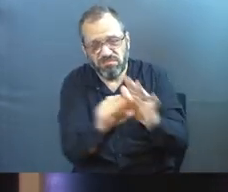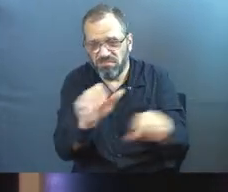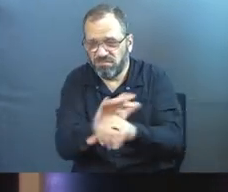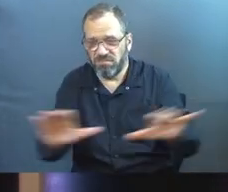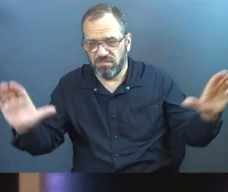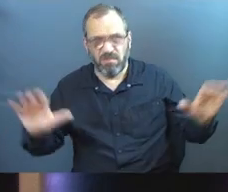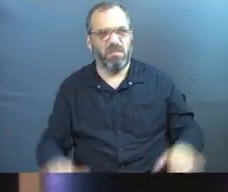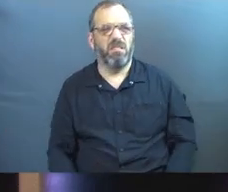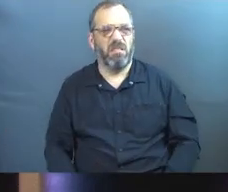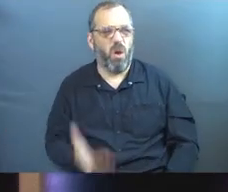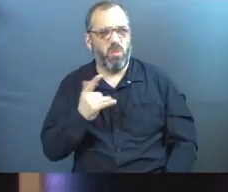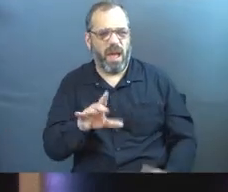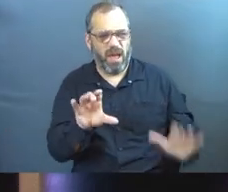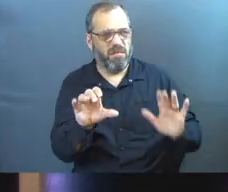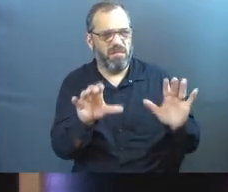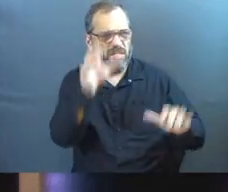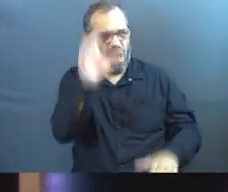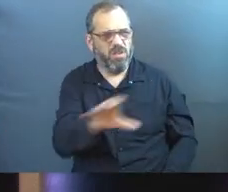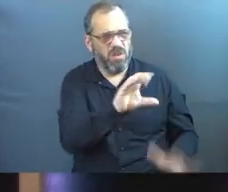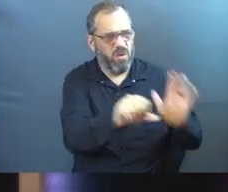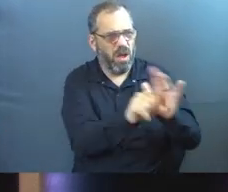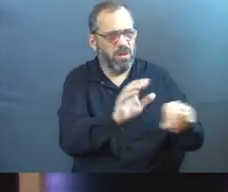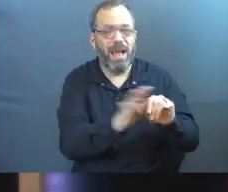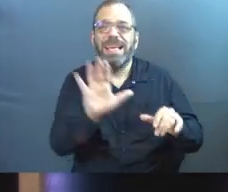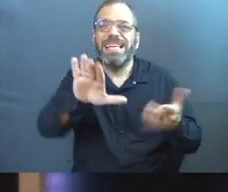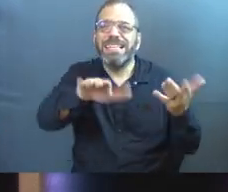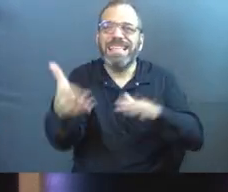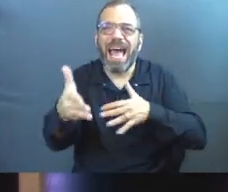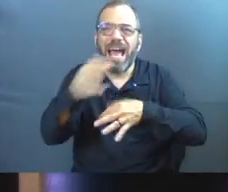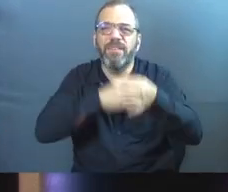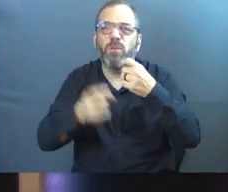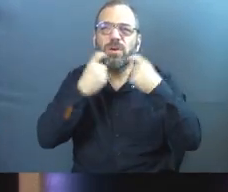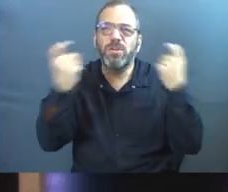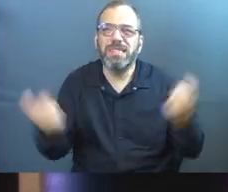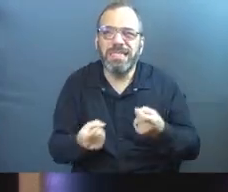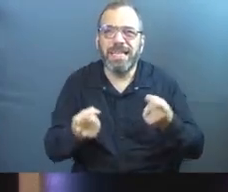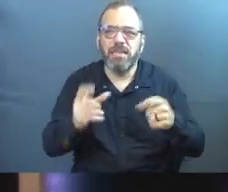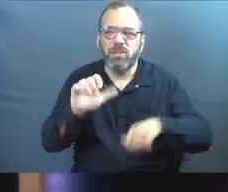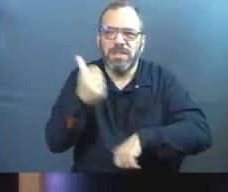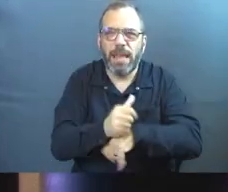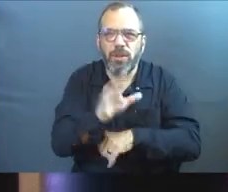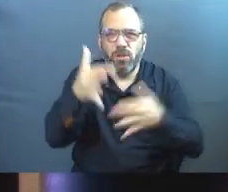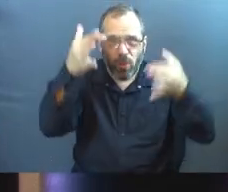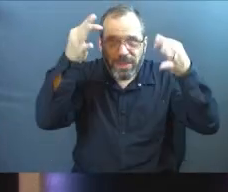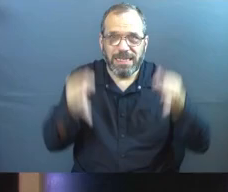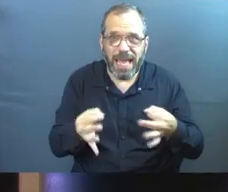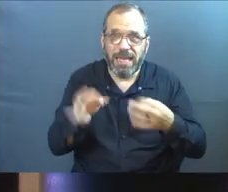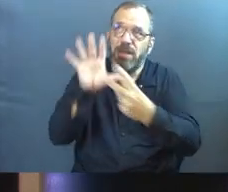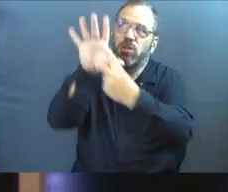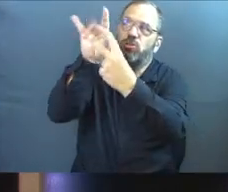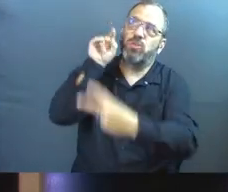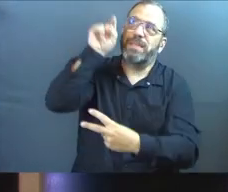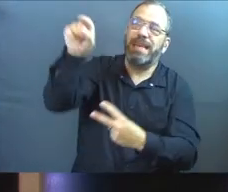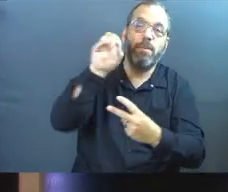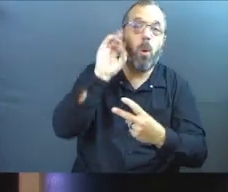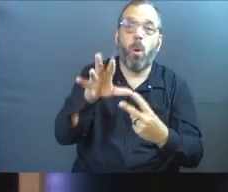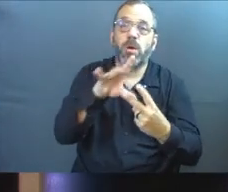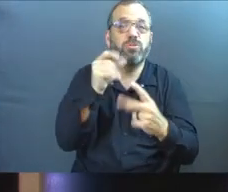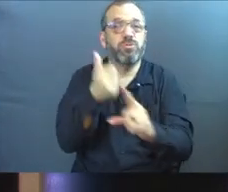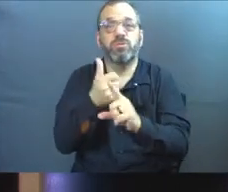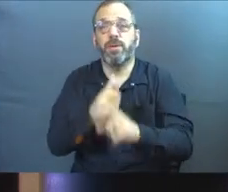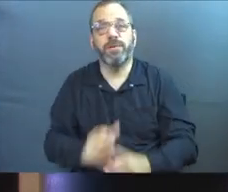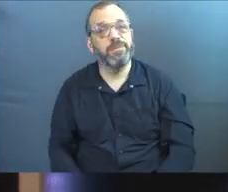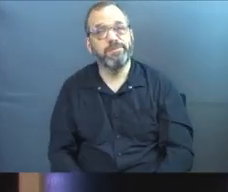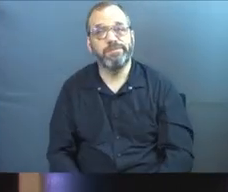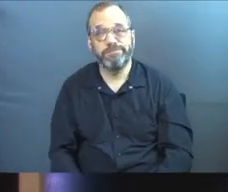You're like, well, why did he die on a cross? Because he died for your sins to establish your choice and you get to choose him now or you get to choose